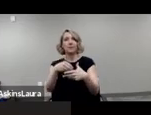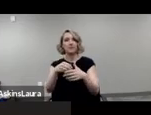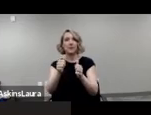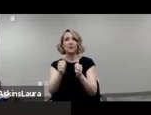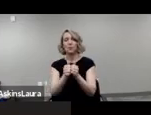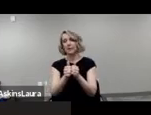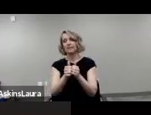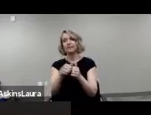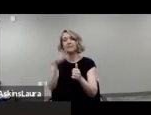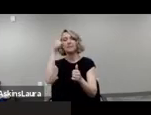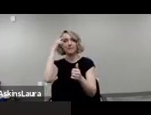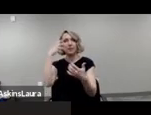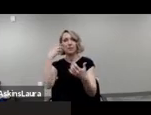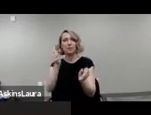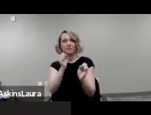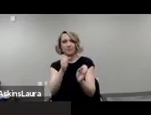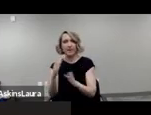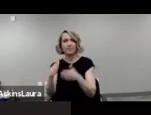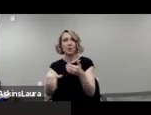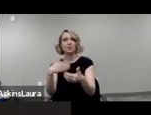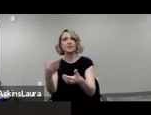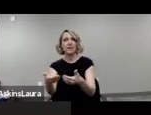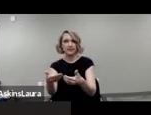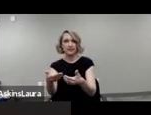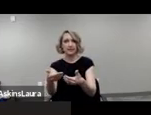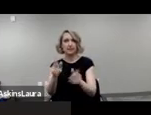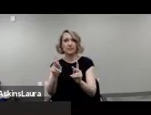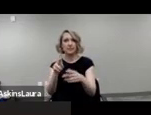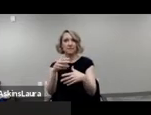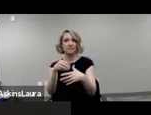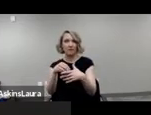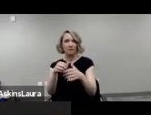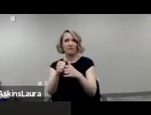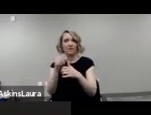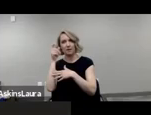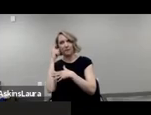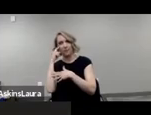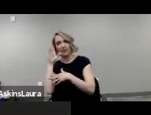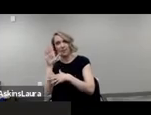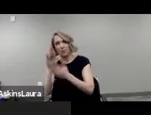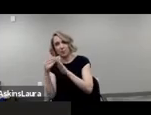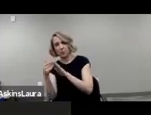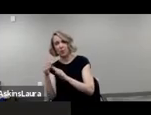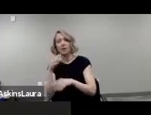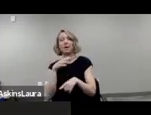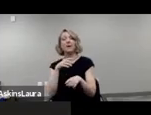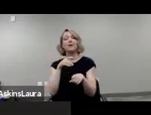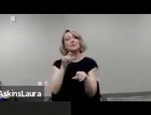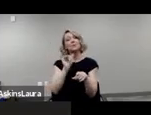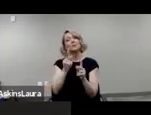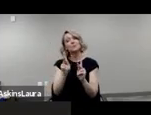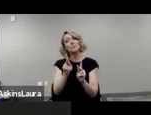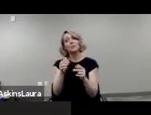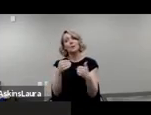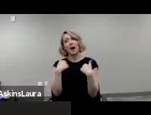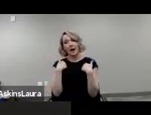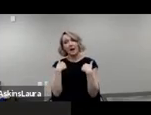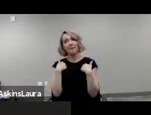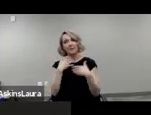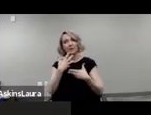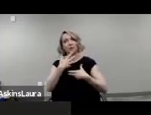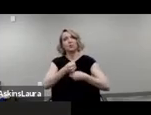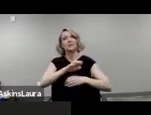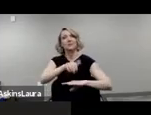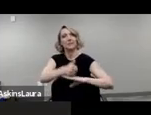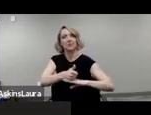in the mental health planning process. So they already have established roots within the community and they have credibility to establish that trust with